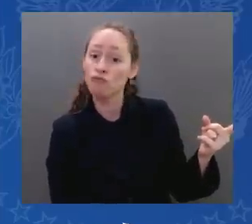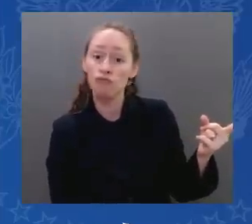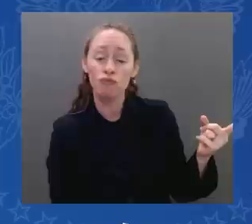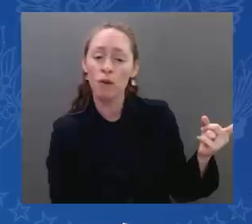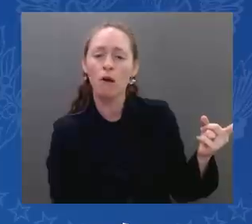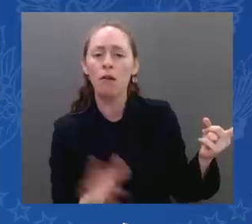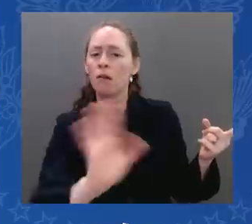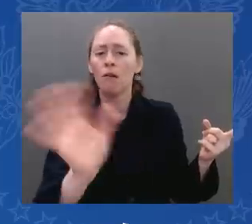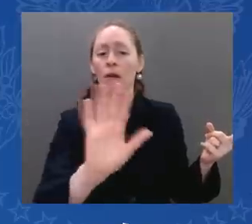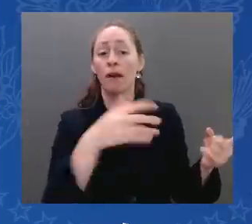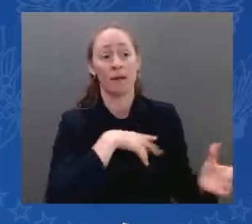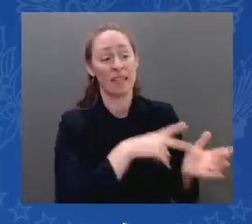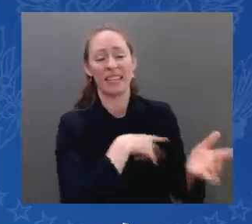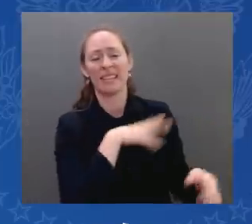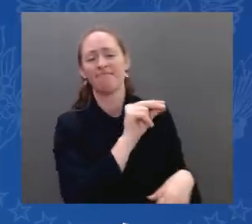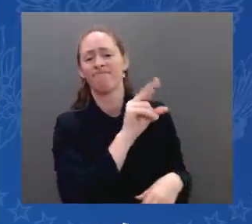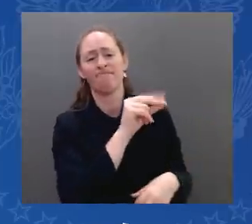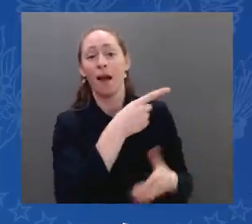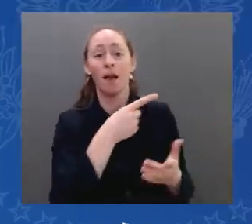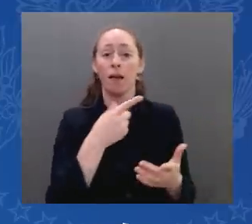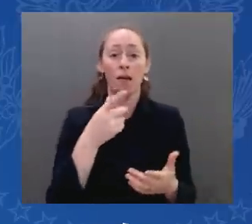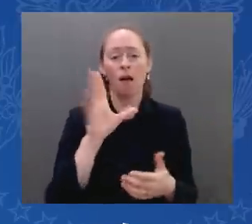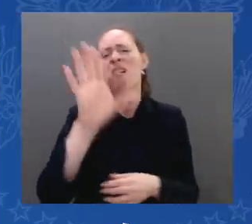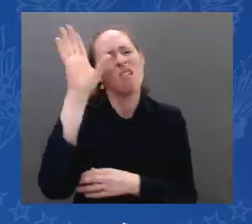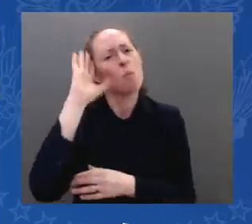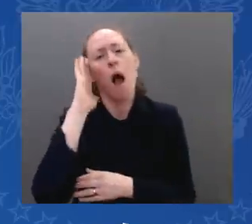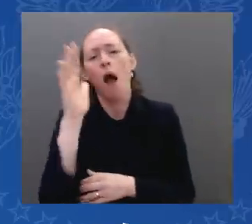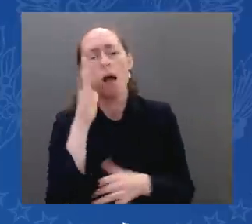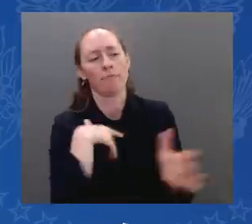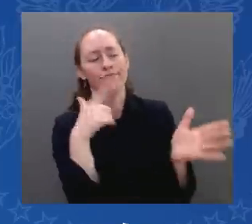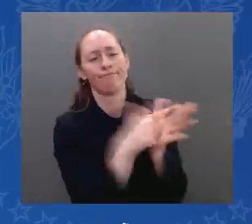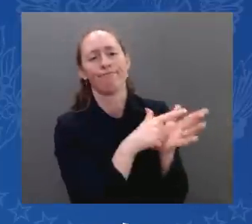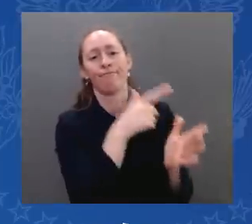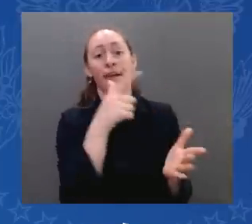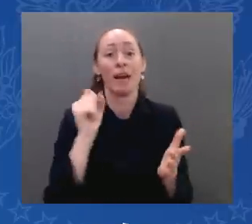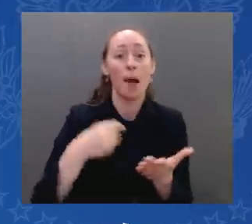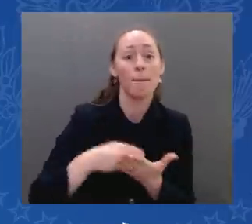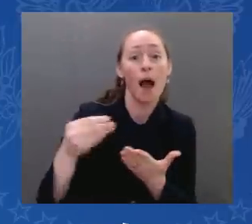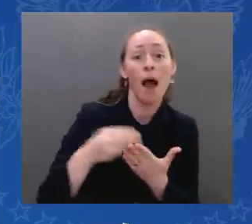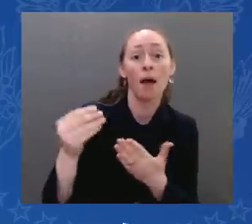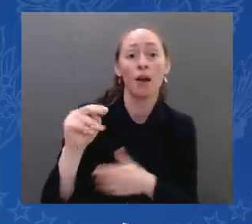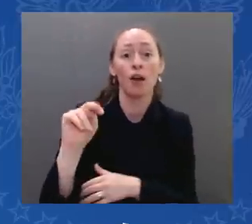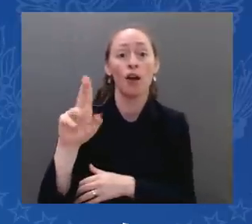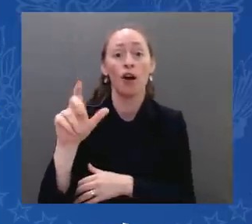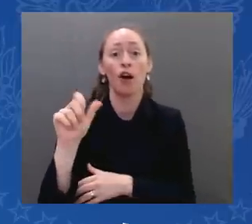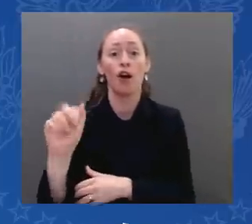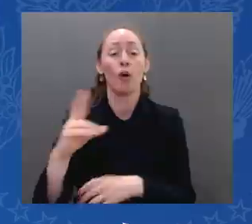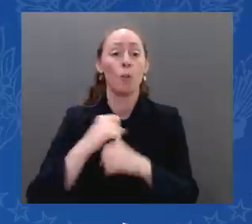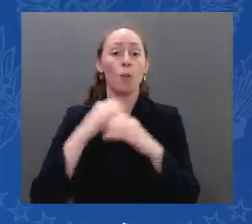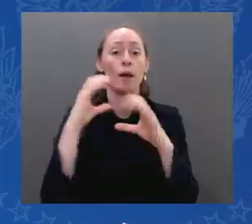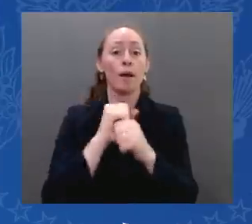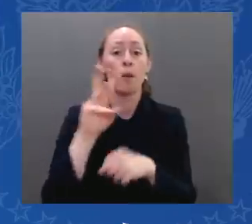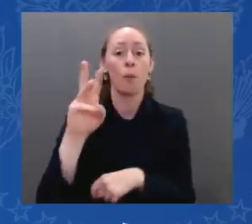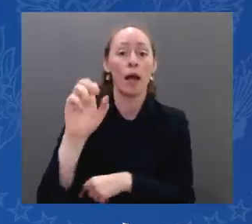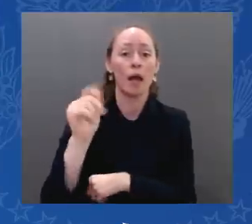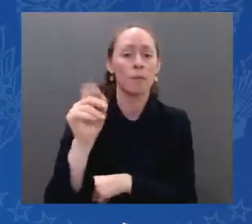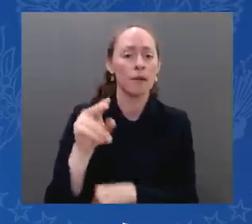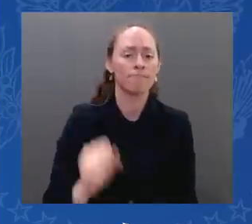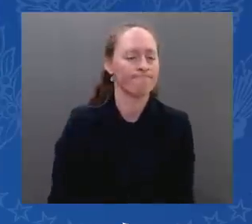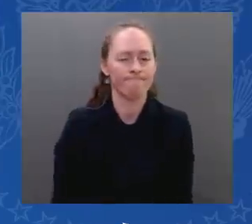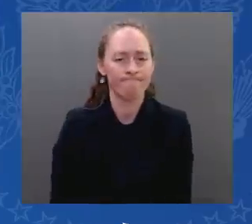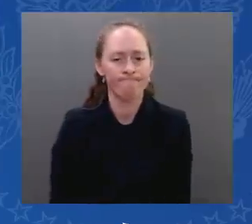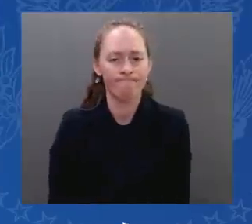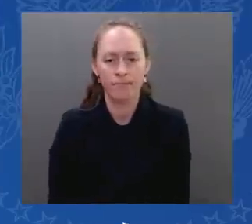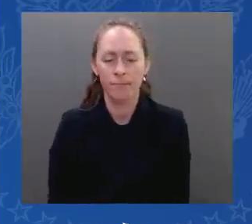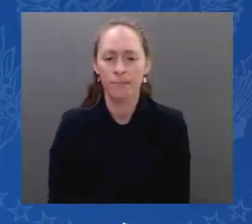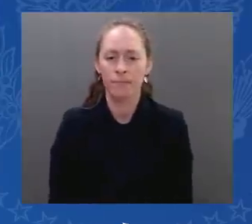Well, with regards to a question about Iran, we have an open discussion about what is the best way to deal